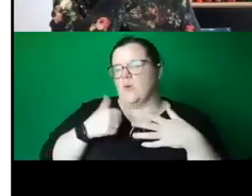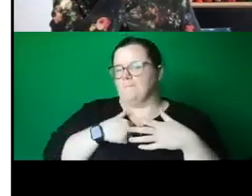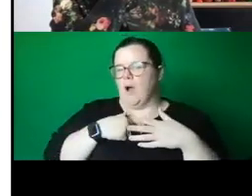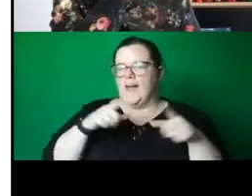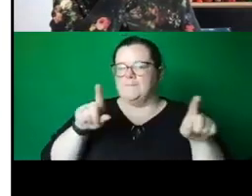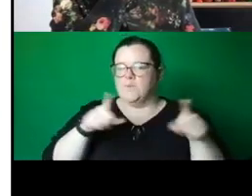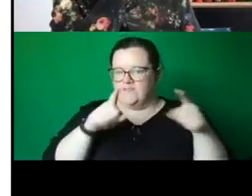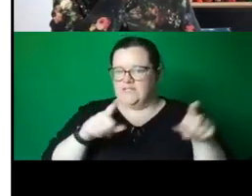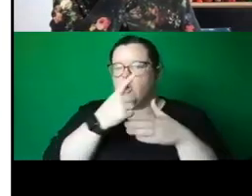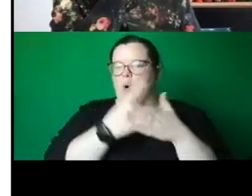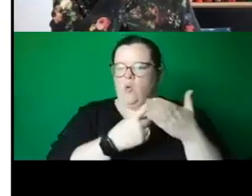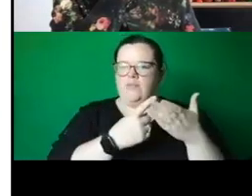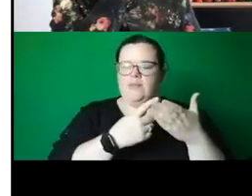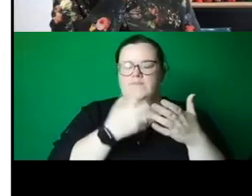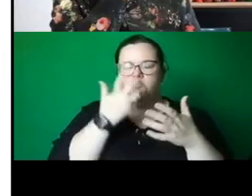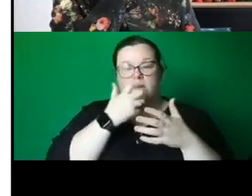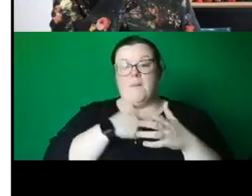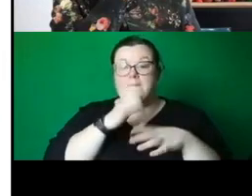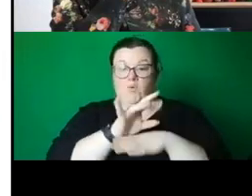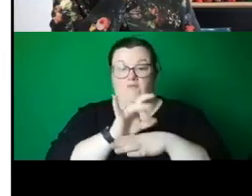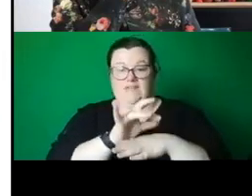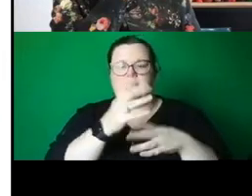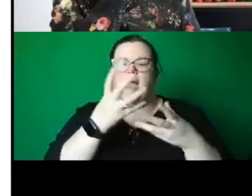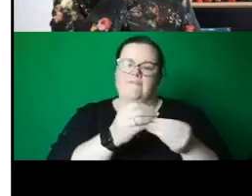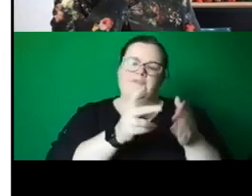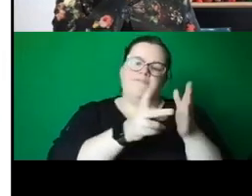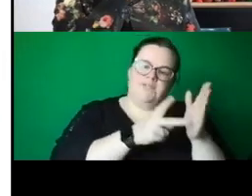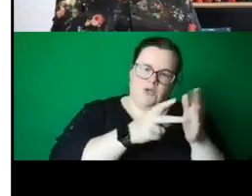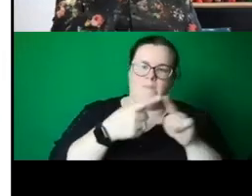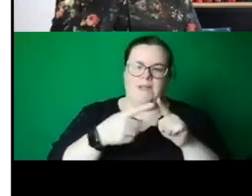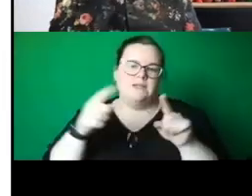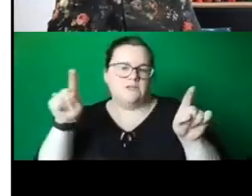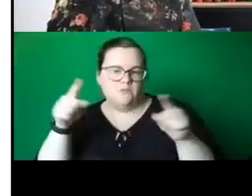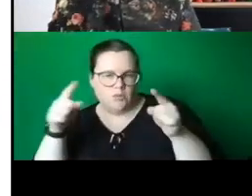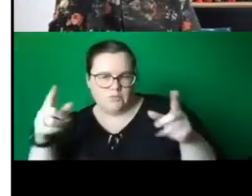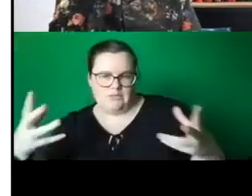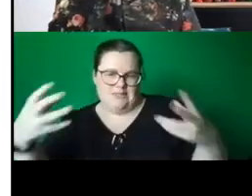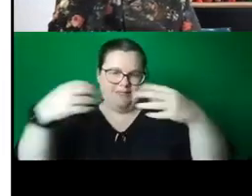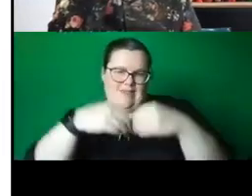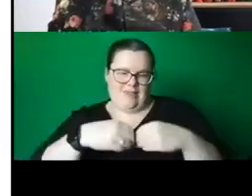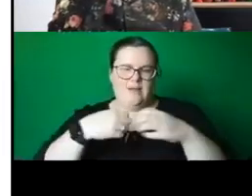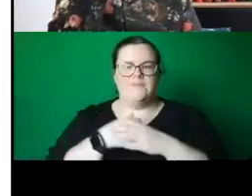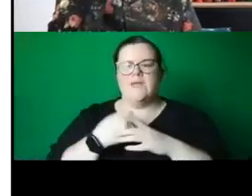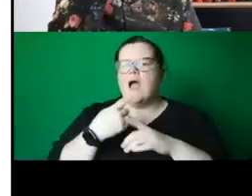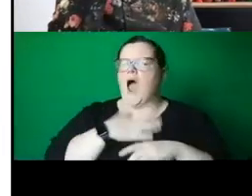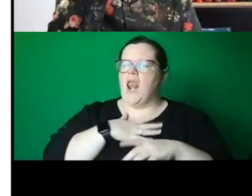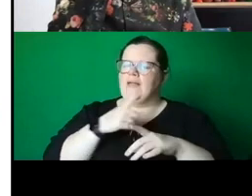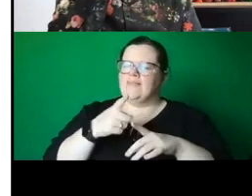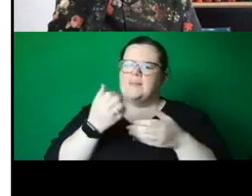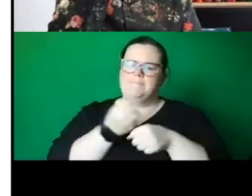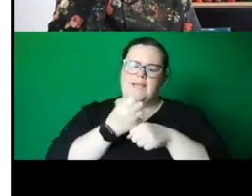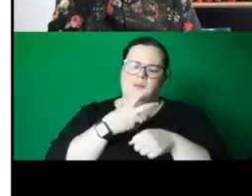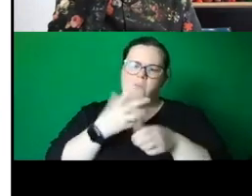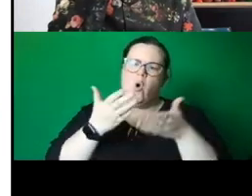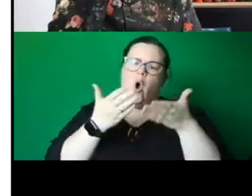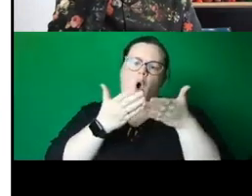also, it keeps, keeps it really open-ended, and rather